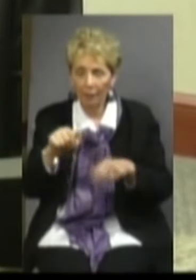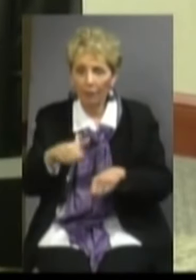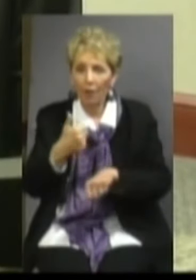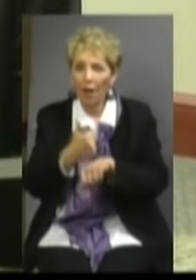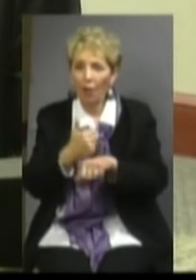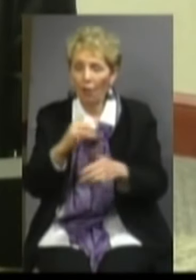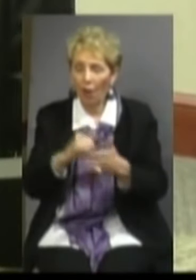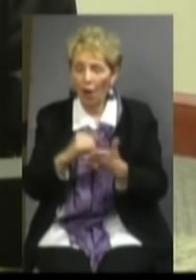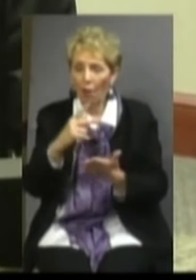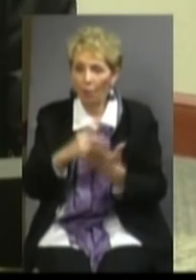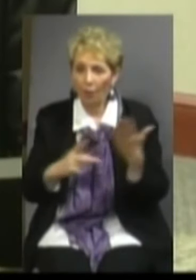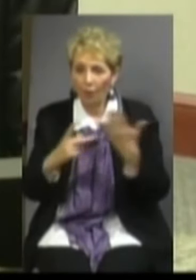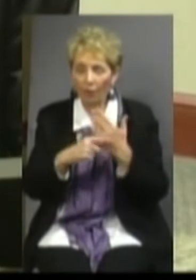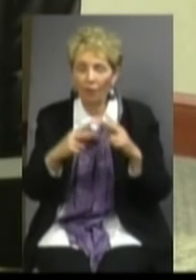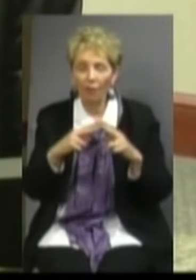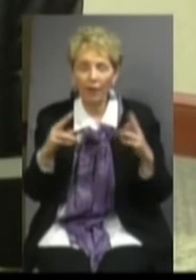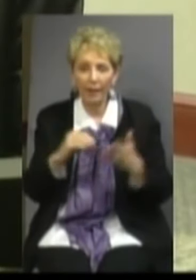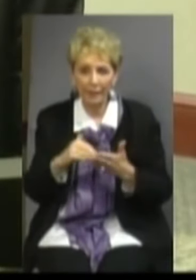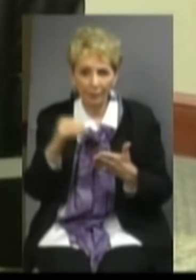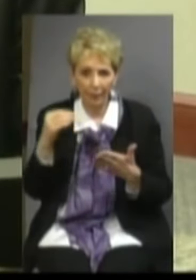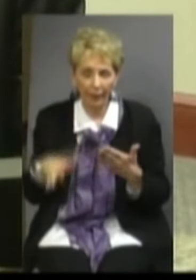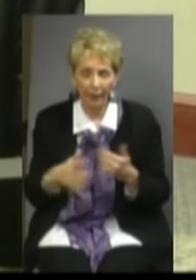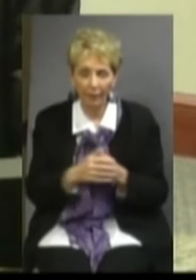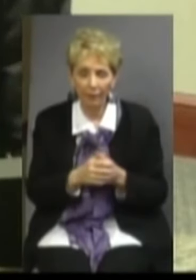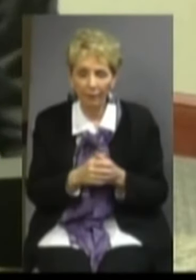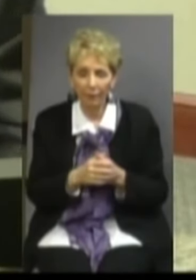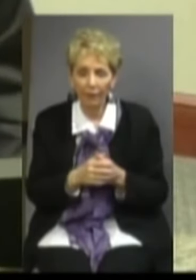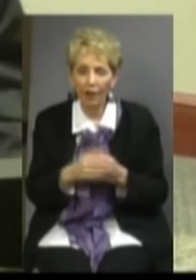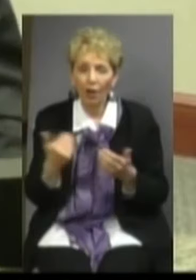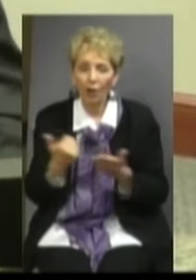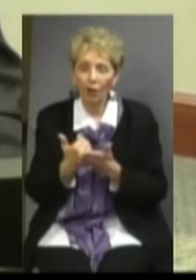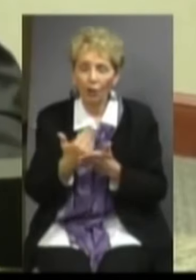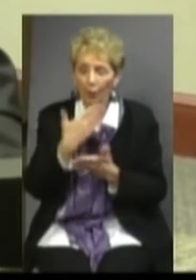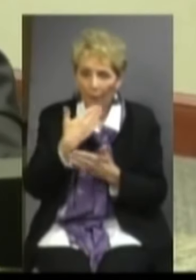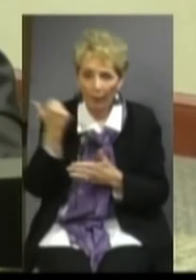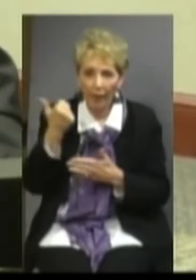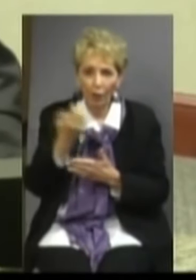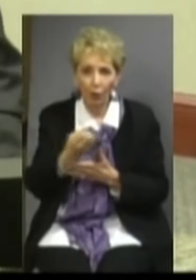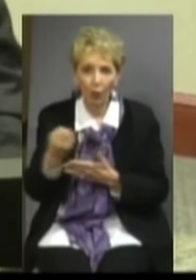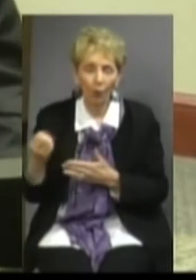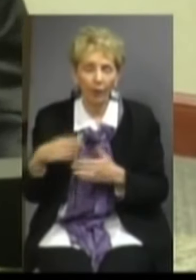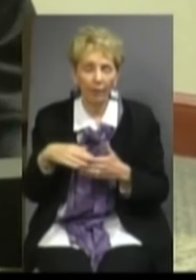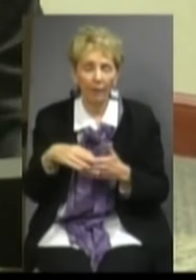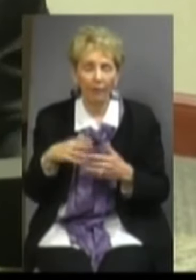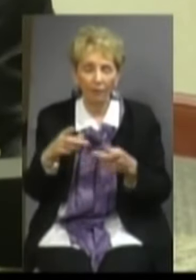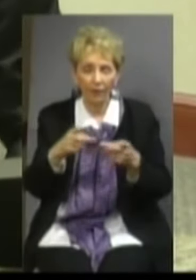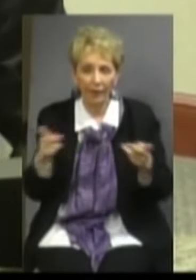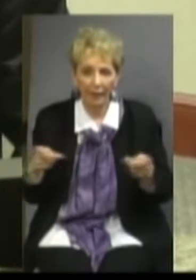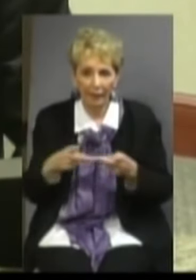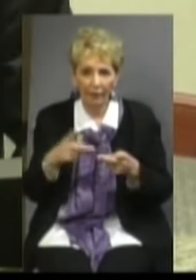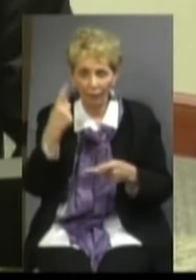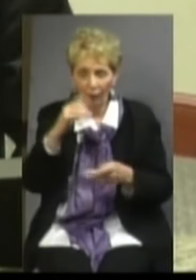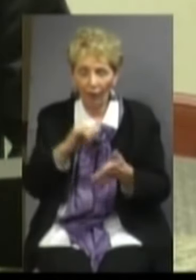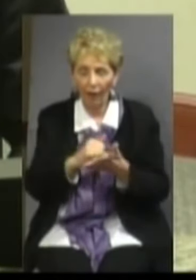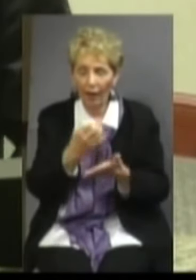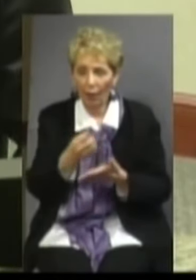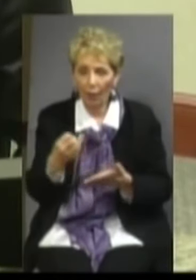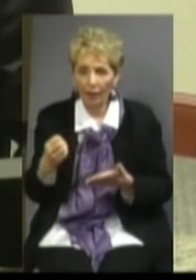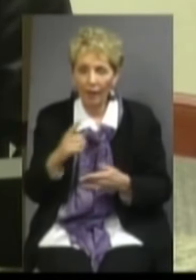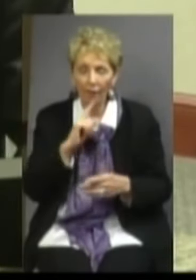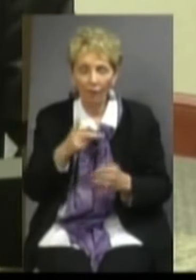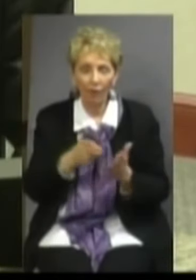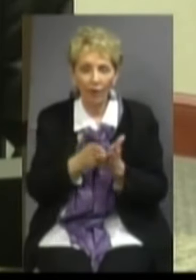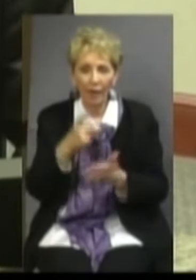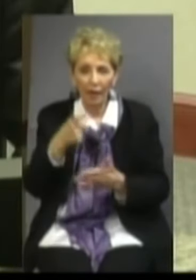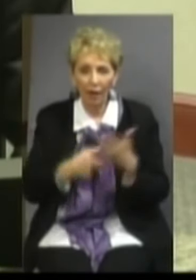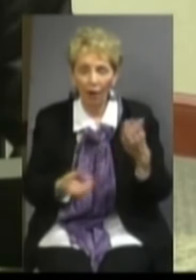programs are quite expensive. New state-of-the-art equipment and facilities is required to house that equipment, and quite frankly, it